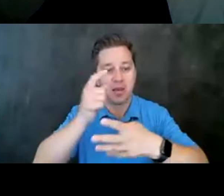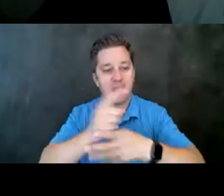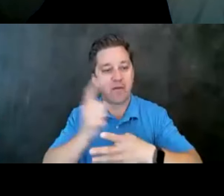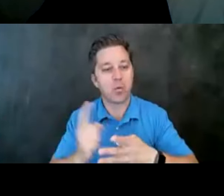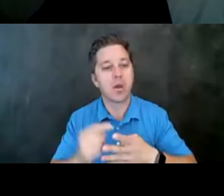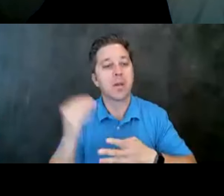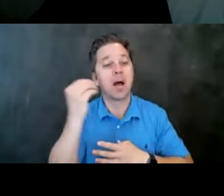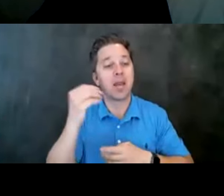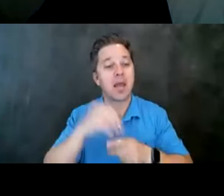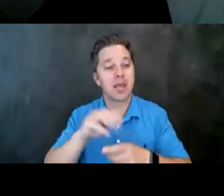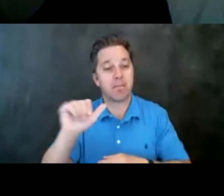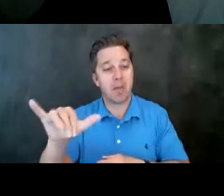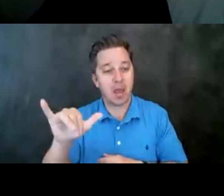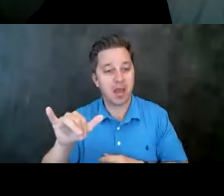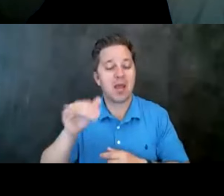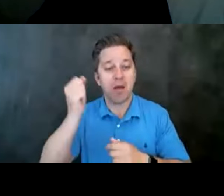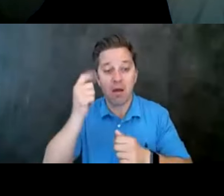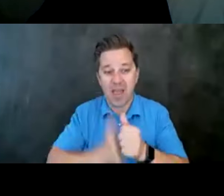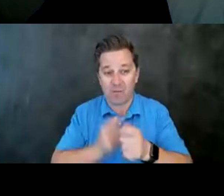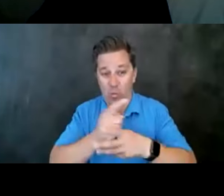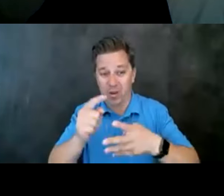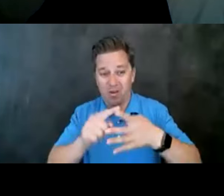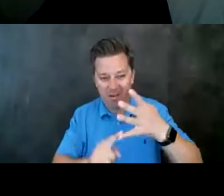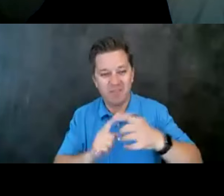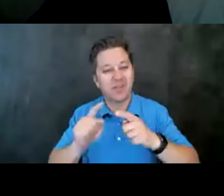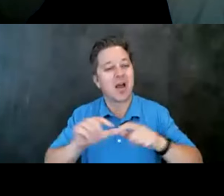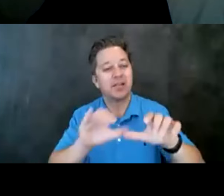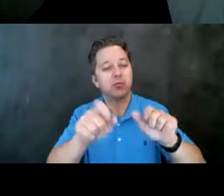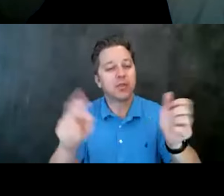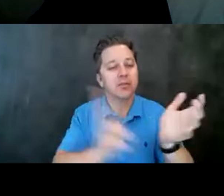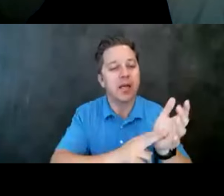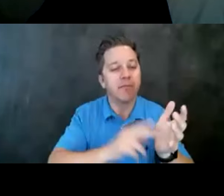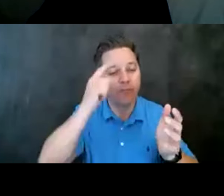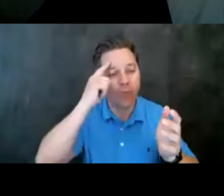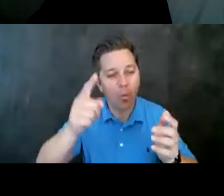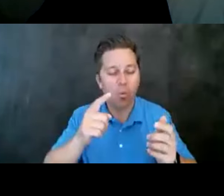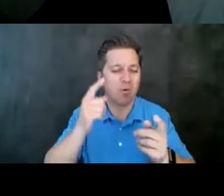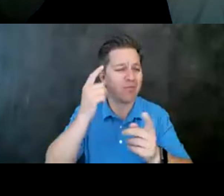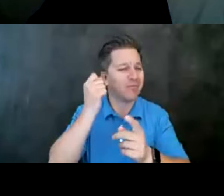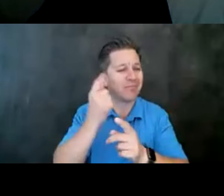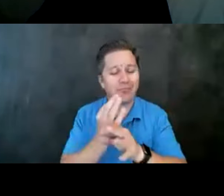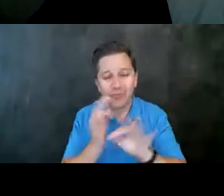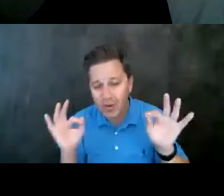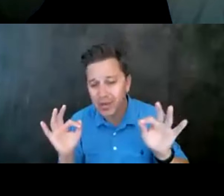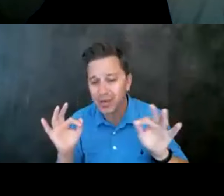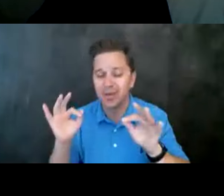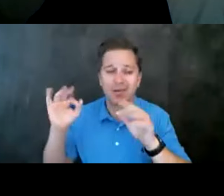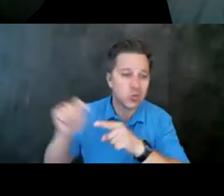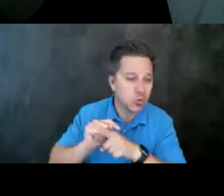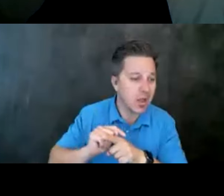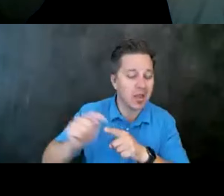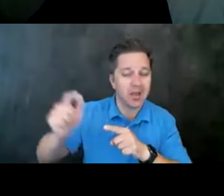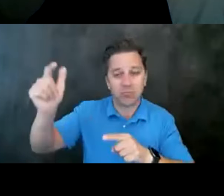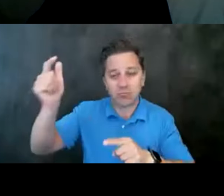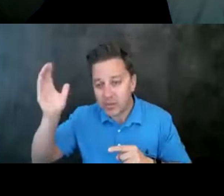each week there are designated activities that you can sign up for, um, all free. There are trainings, there are presentations, there are,